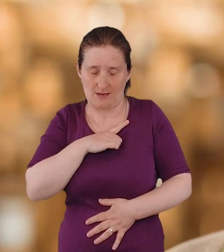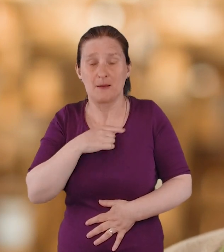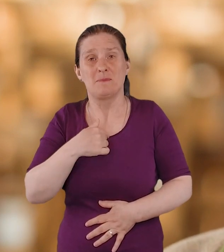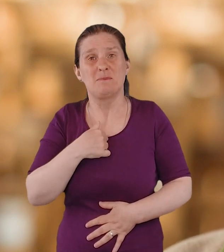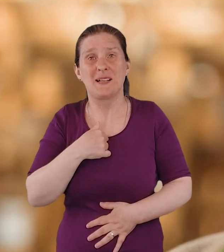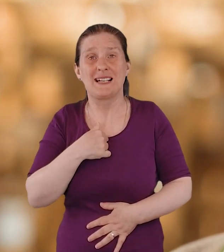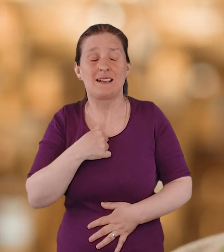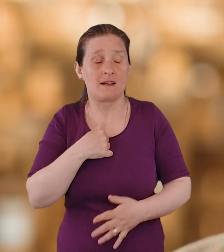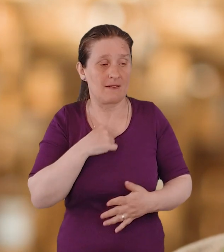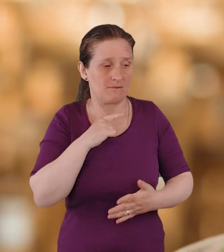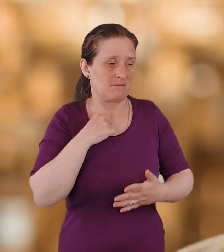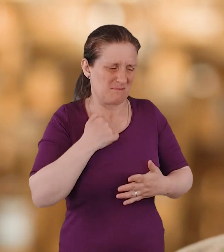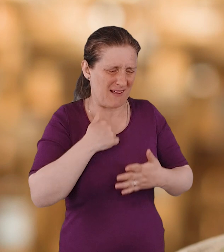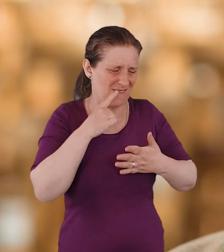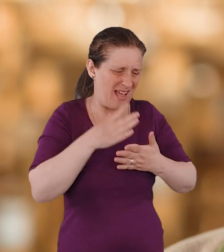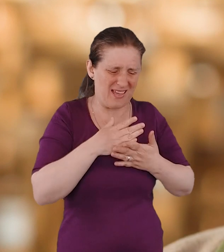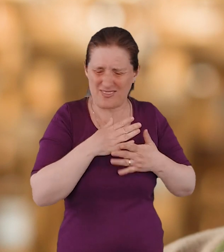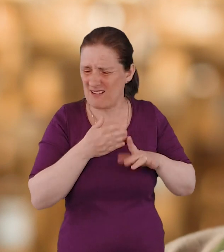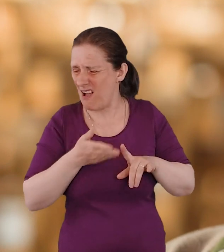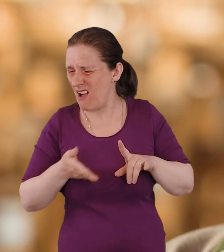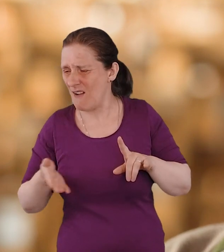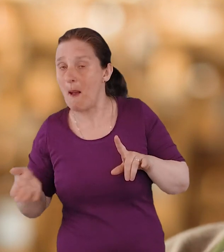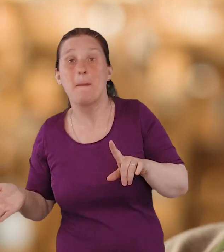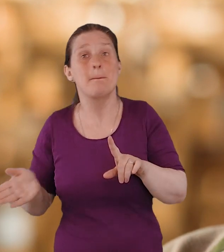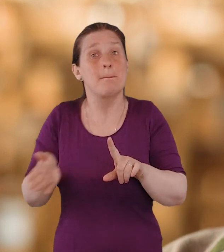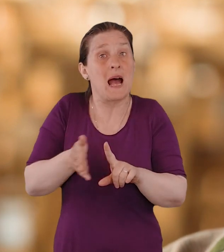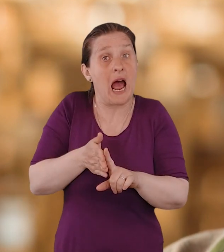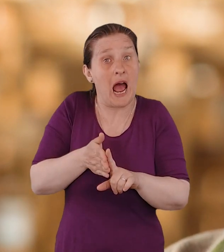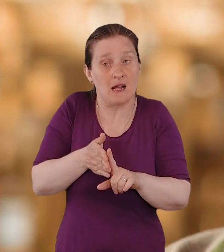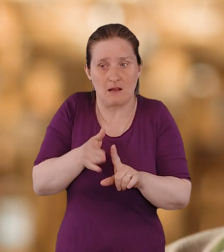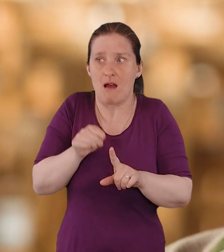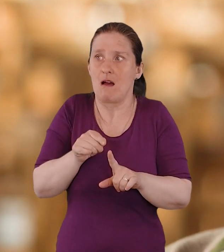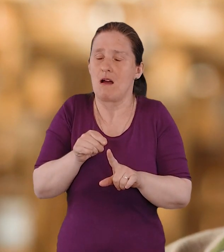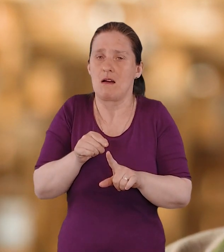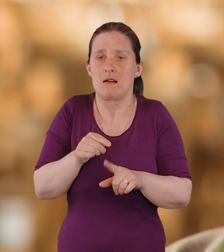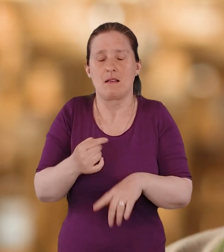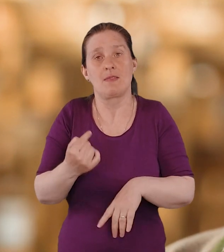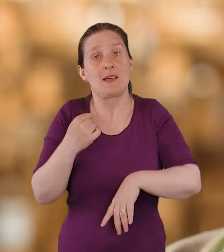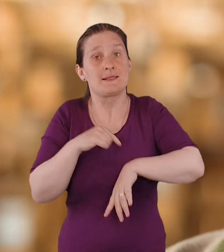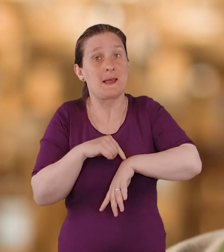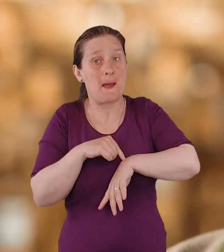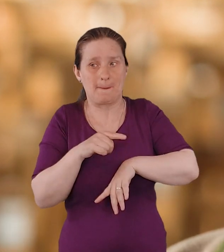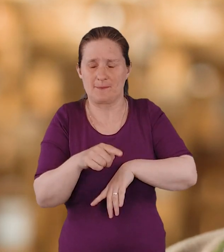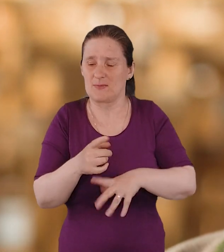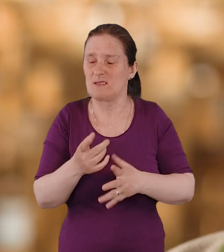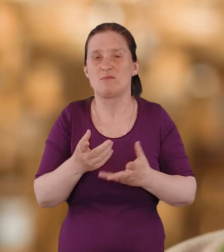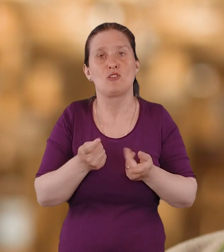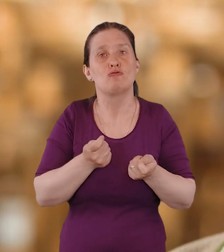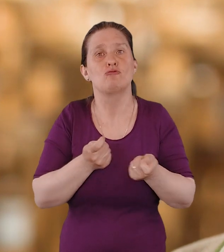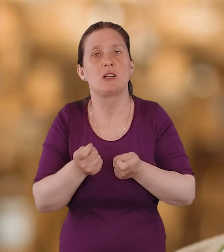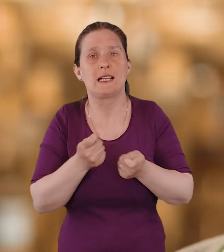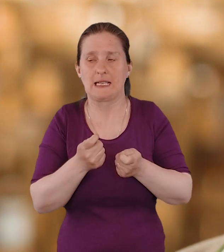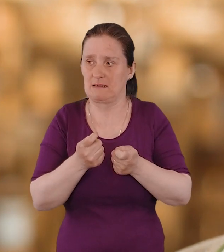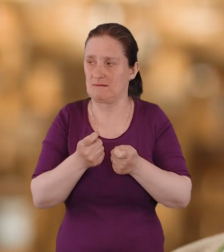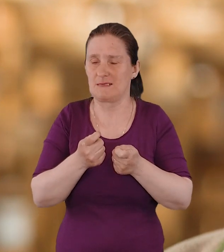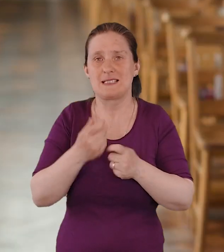faith, when I really came back to my faith, it was at a time, you know, we were running seminars on living life in the